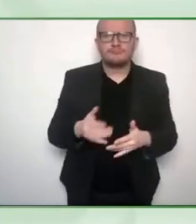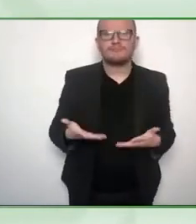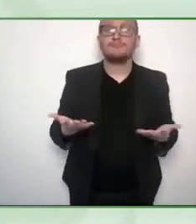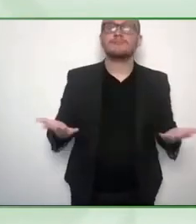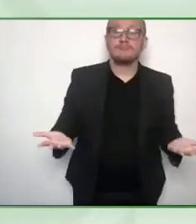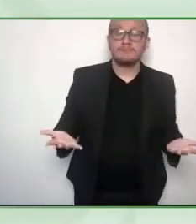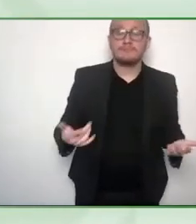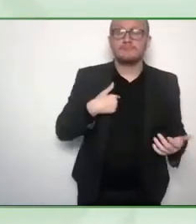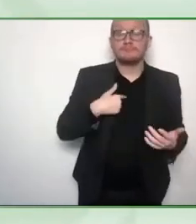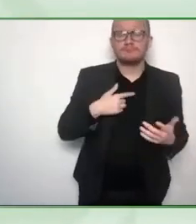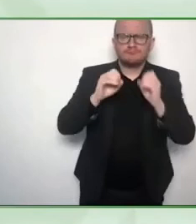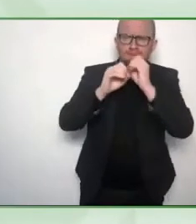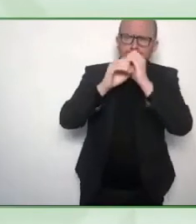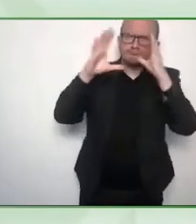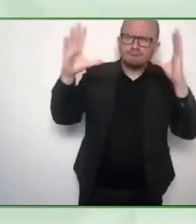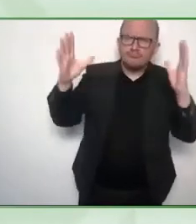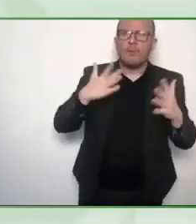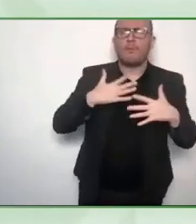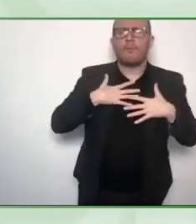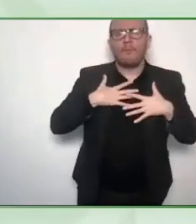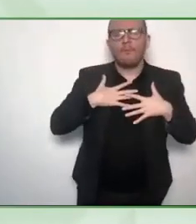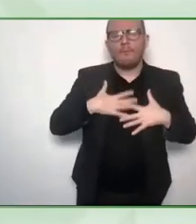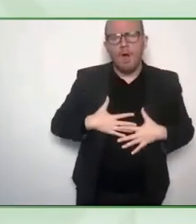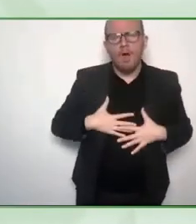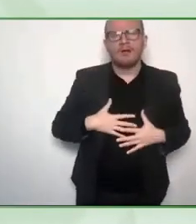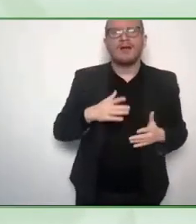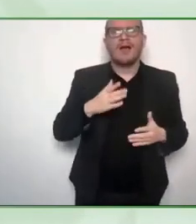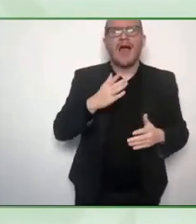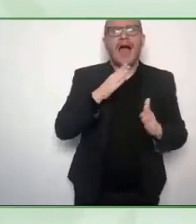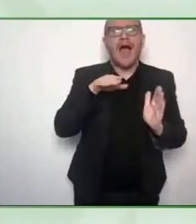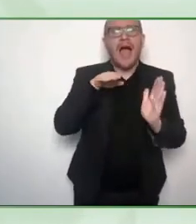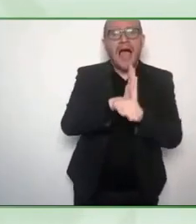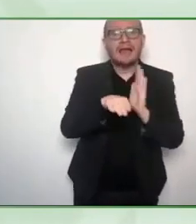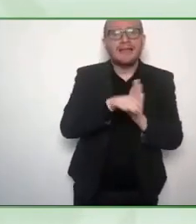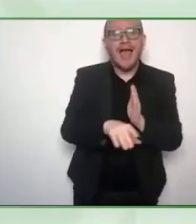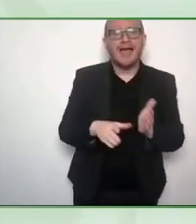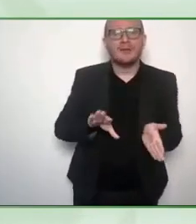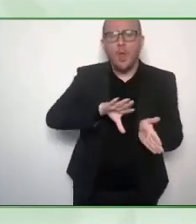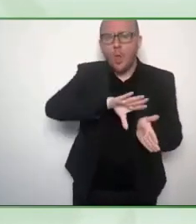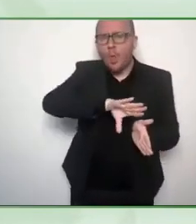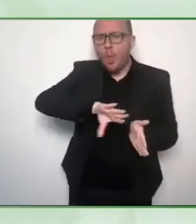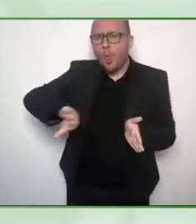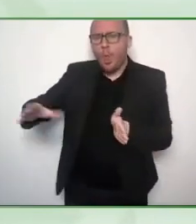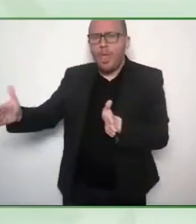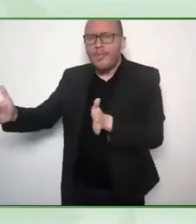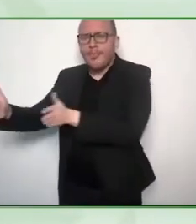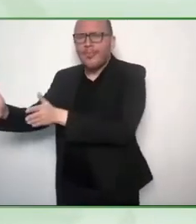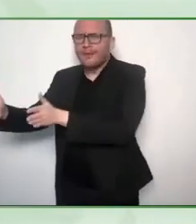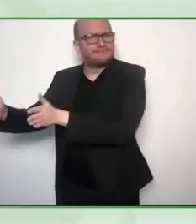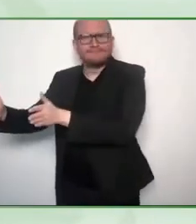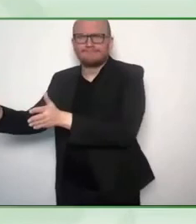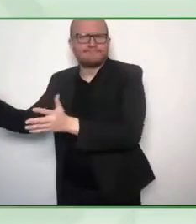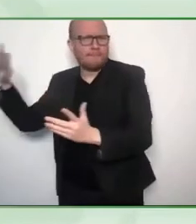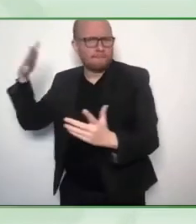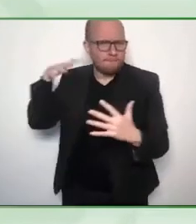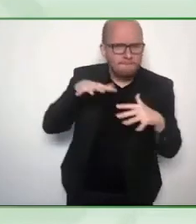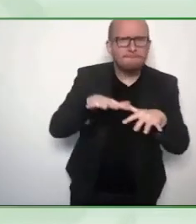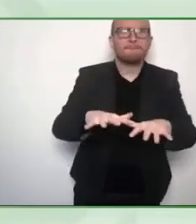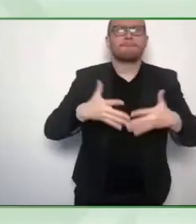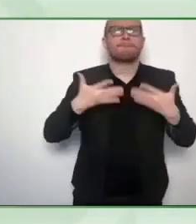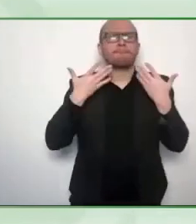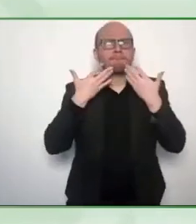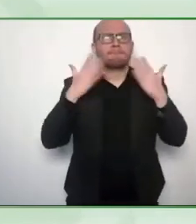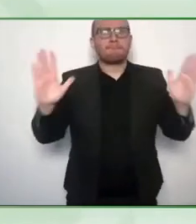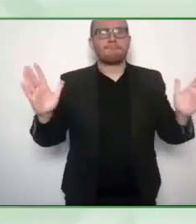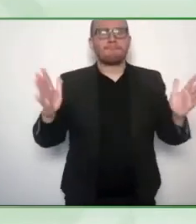access mainstream. There are no barriers in tourism that exist. And the planet is open for everyone